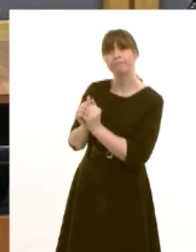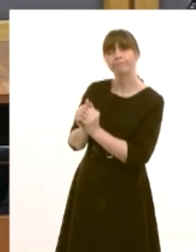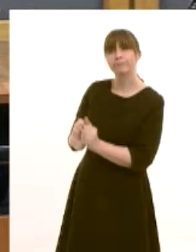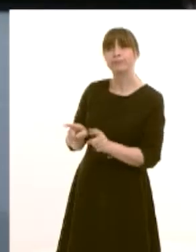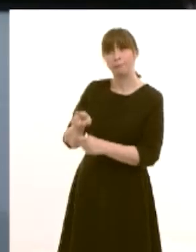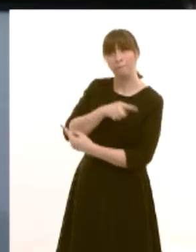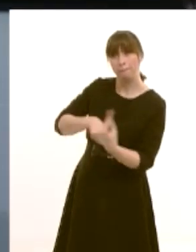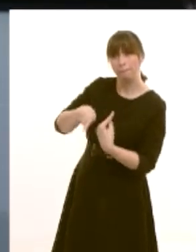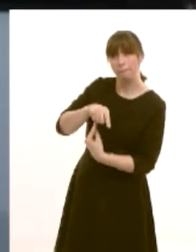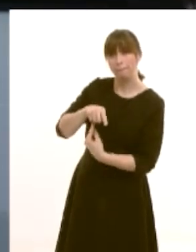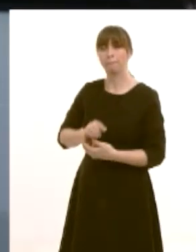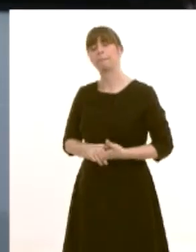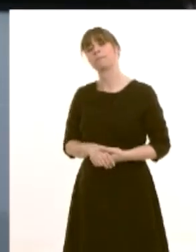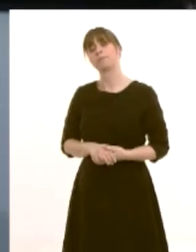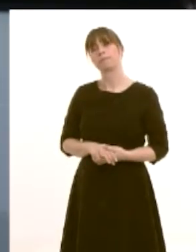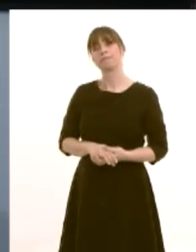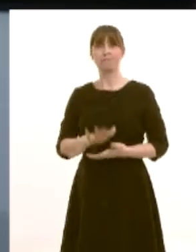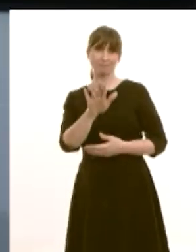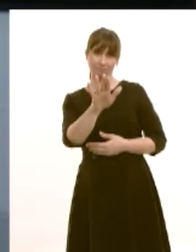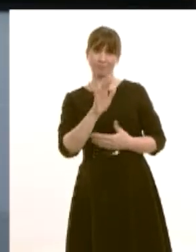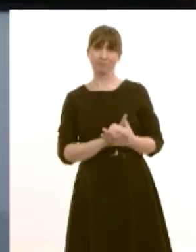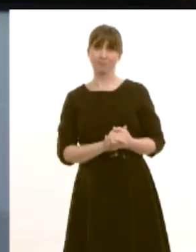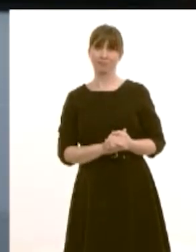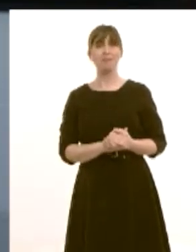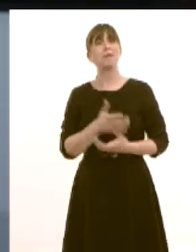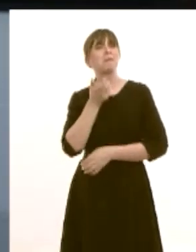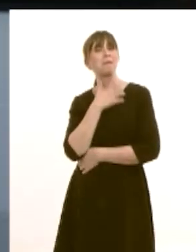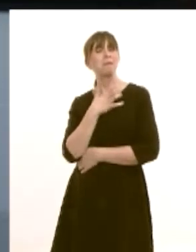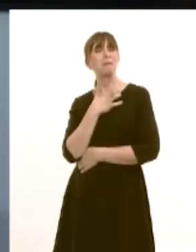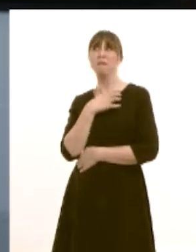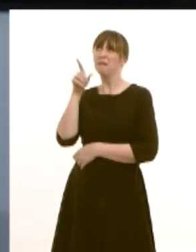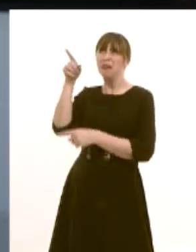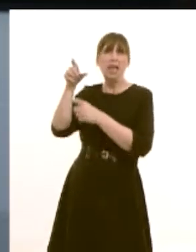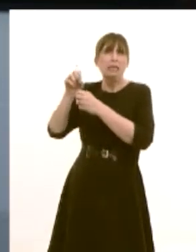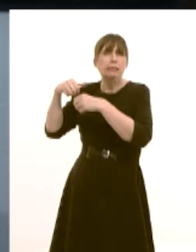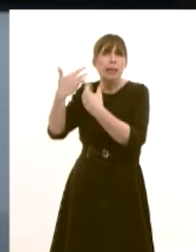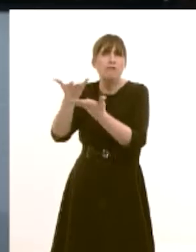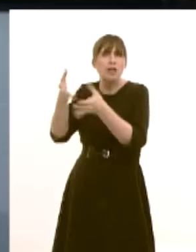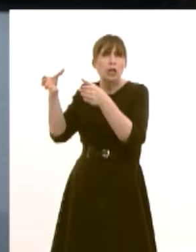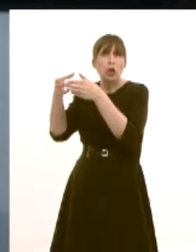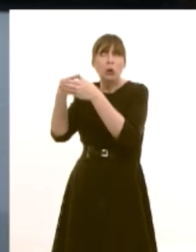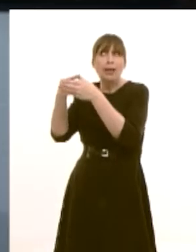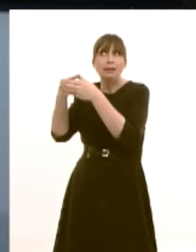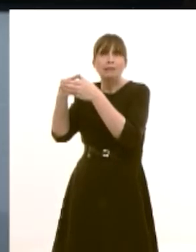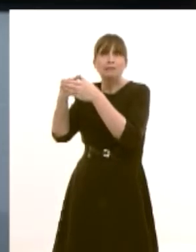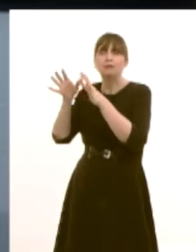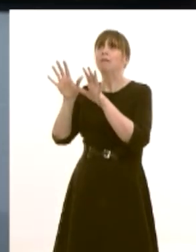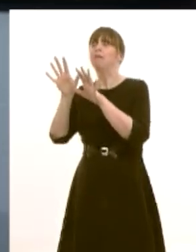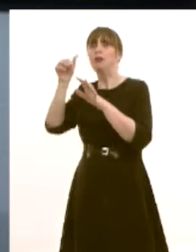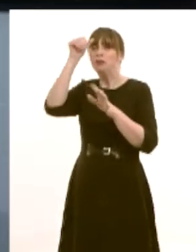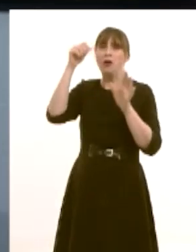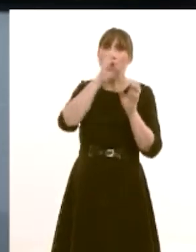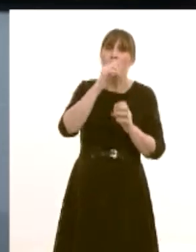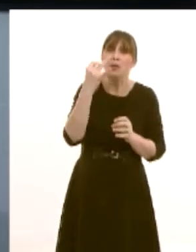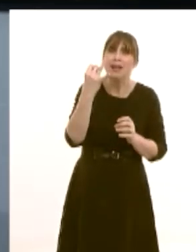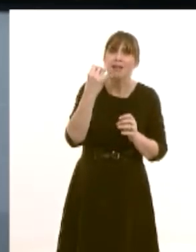first minister it's always interesting to hear a little bit more on the workings of the delivery unit not quite a shadowy as spectre i admit